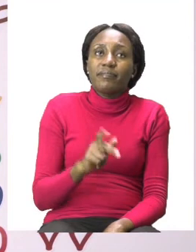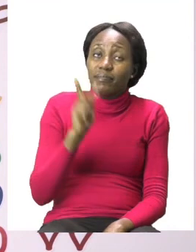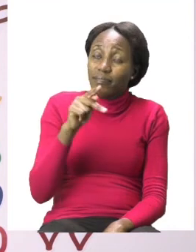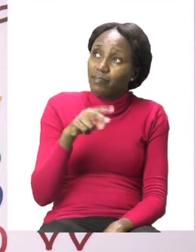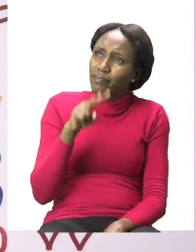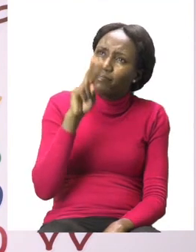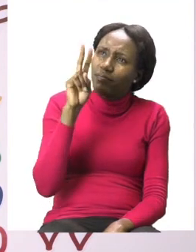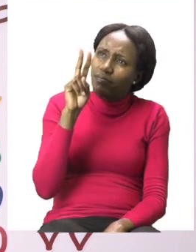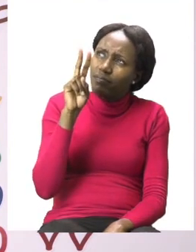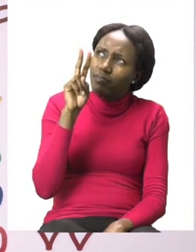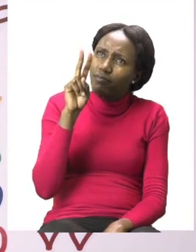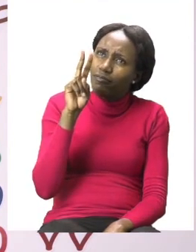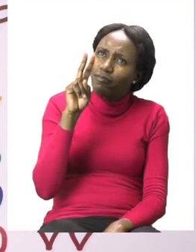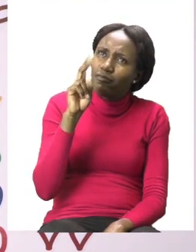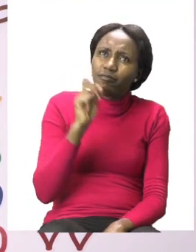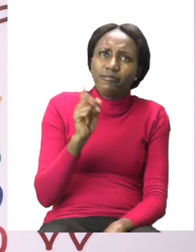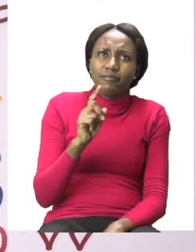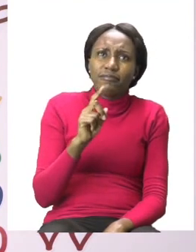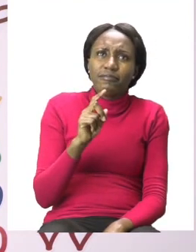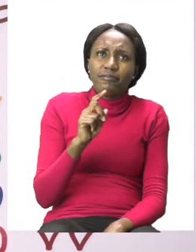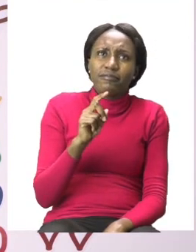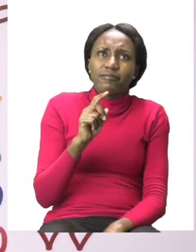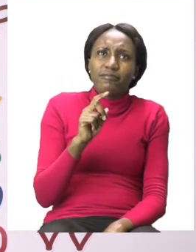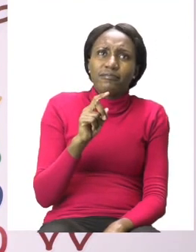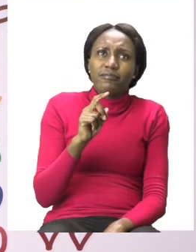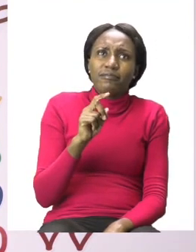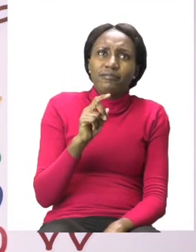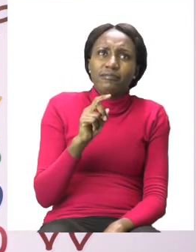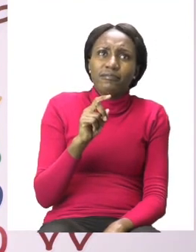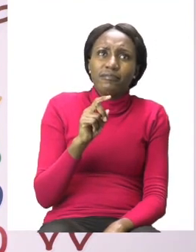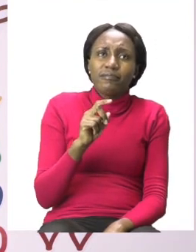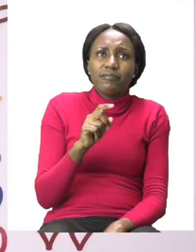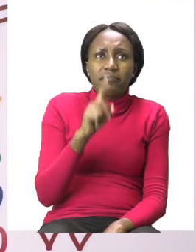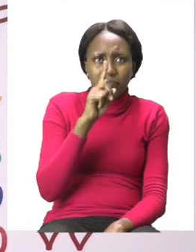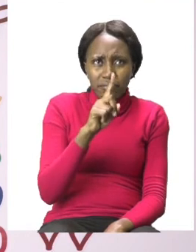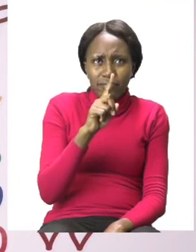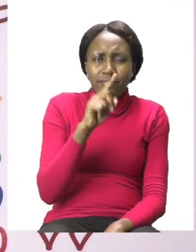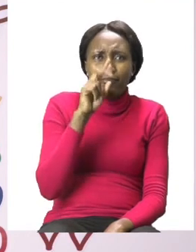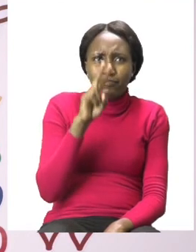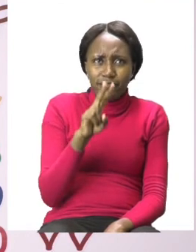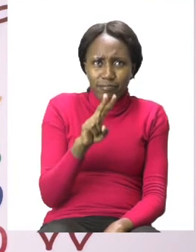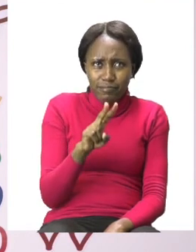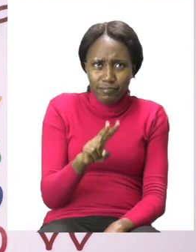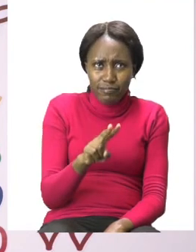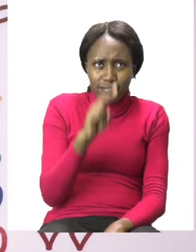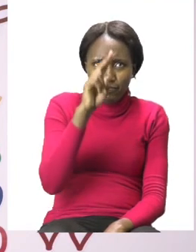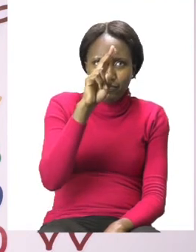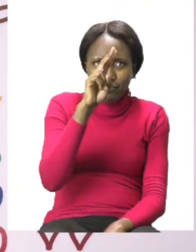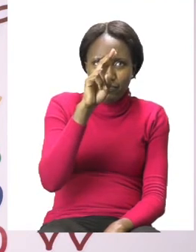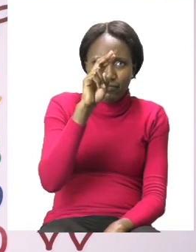Now check that you are still doing the pattern the way it is. There is a one, there is a two,